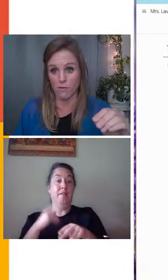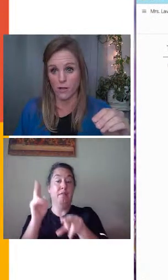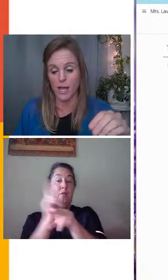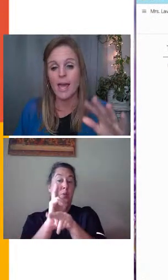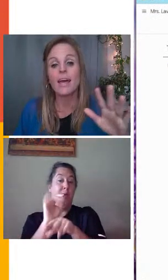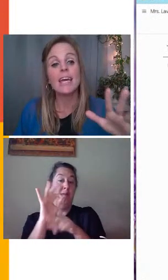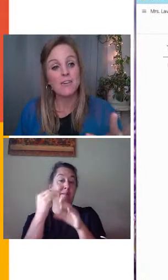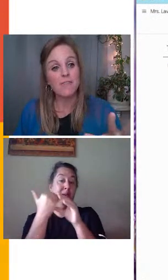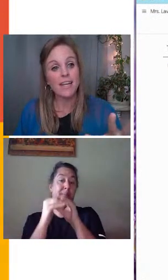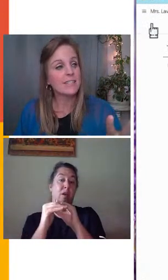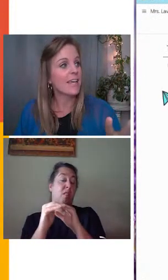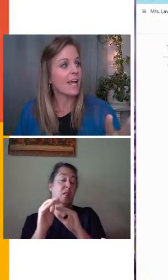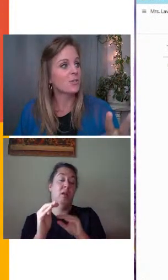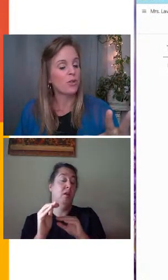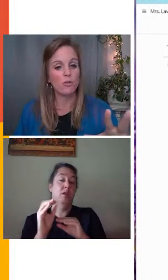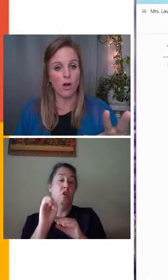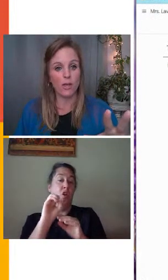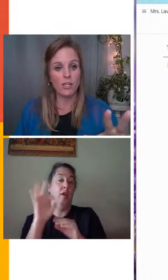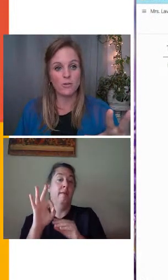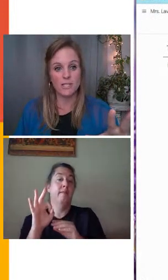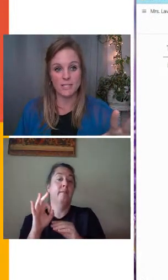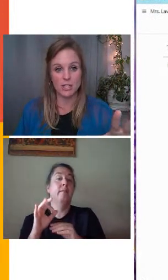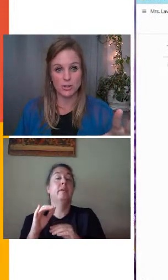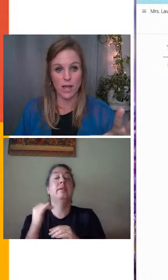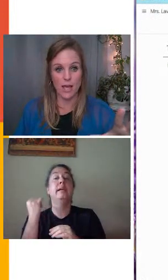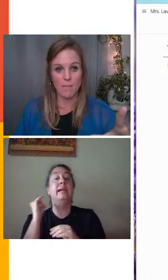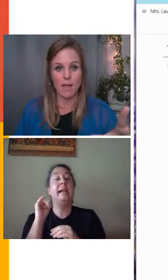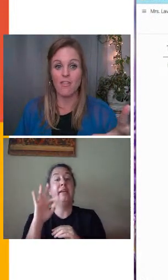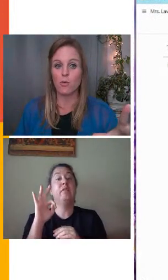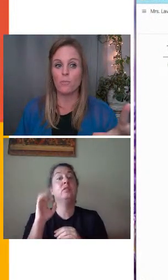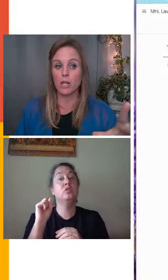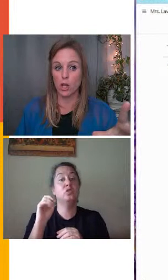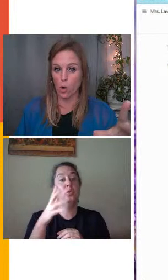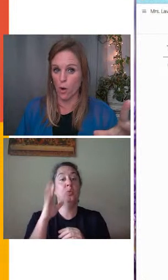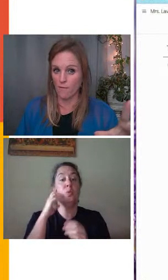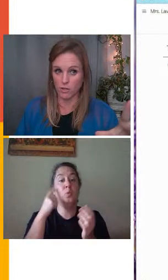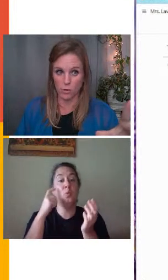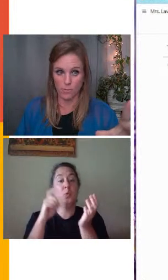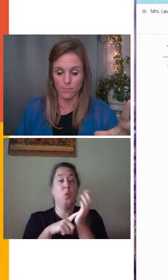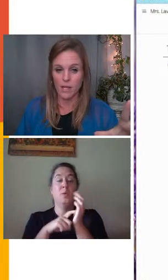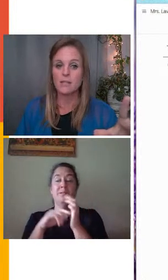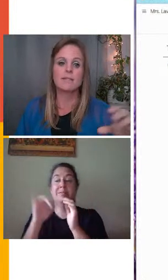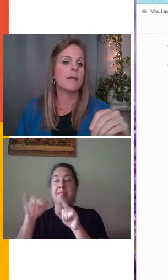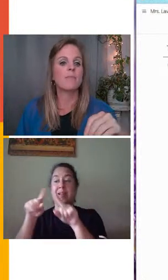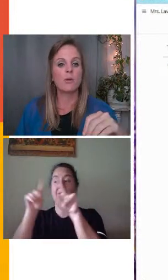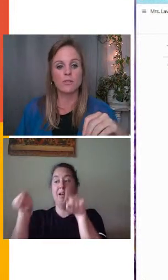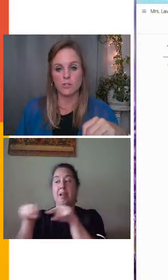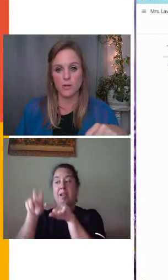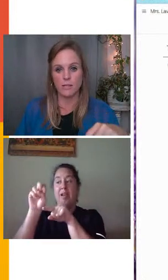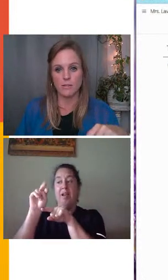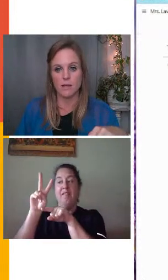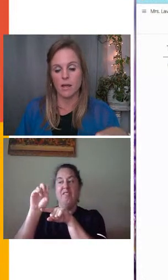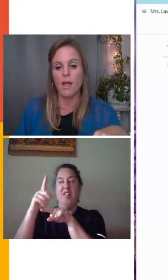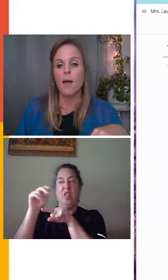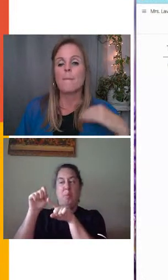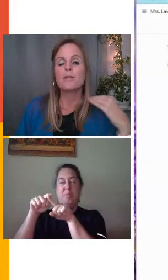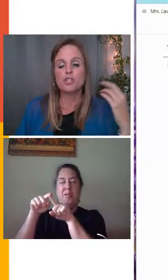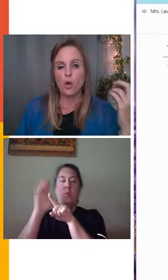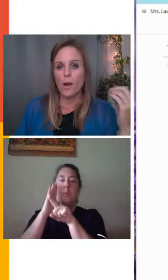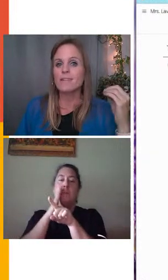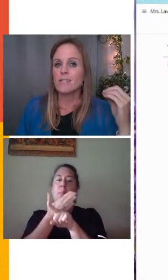off. If that is the case, when you log in, you'll see the teacher name and there will be no envelope. Same thing with students.